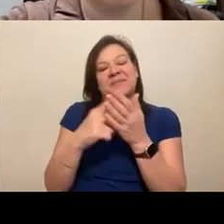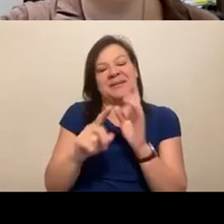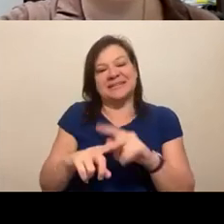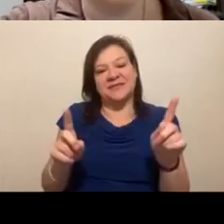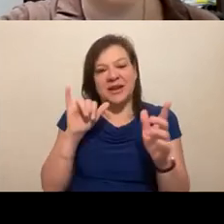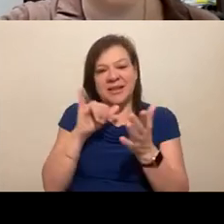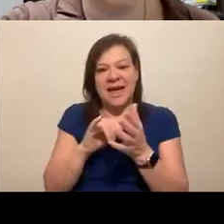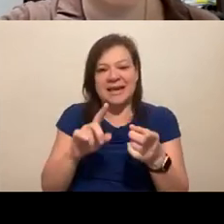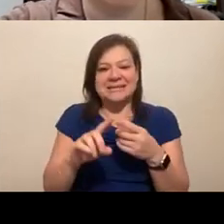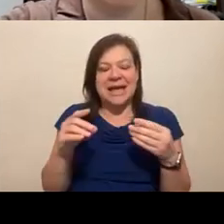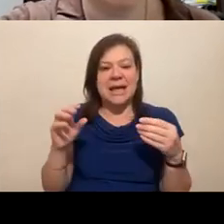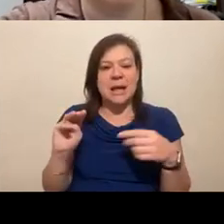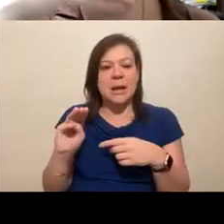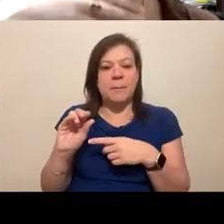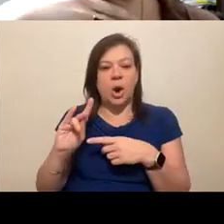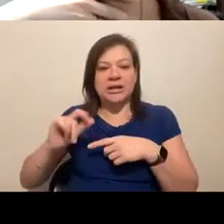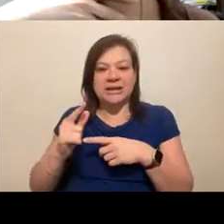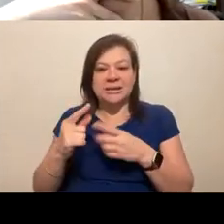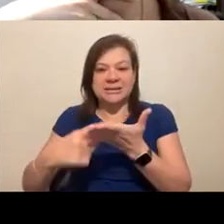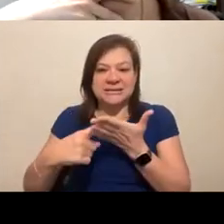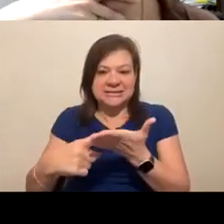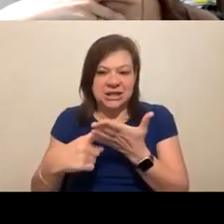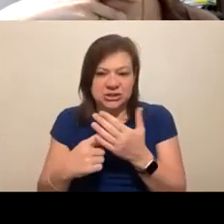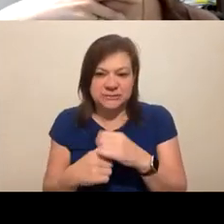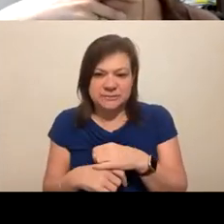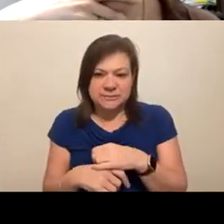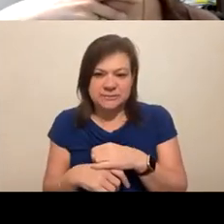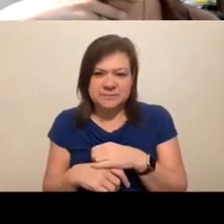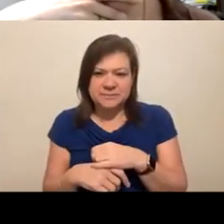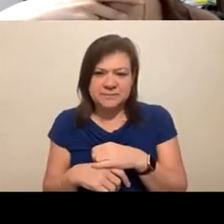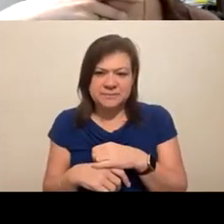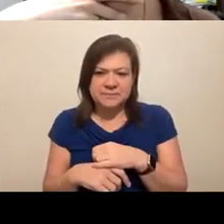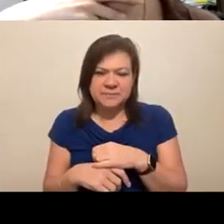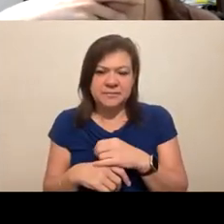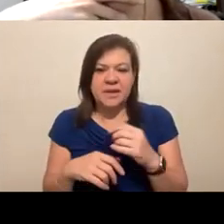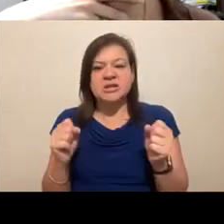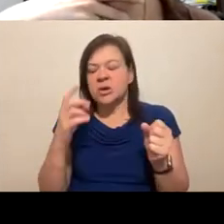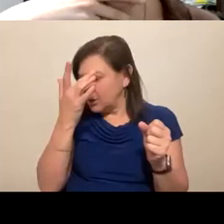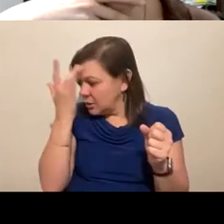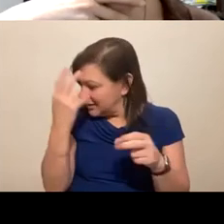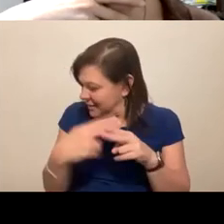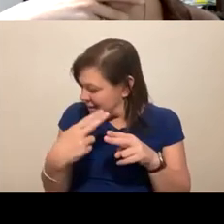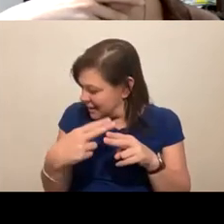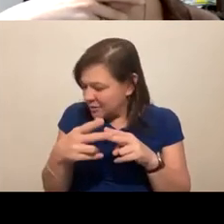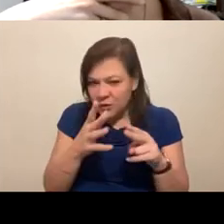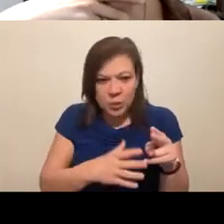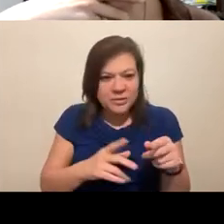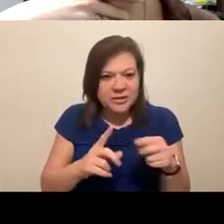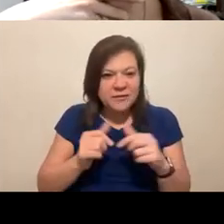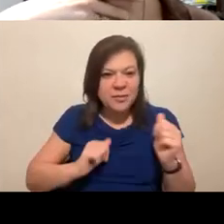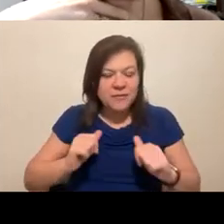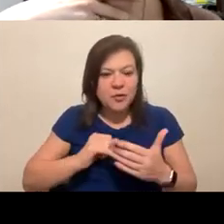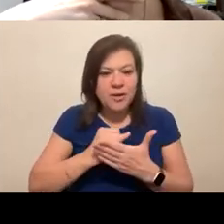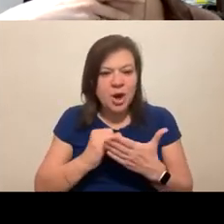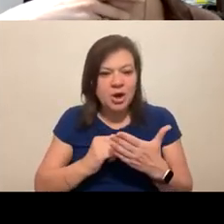marketing discussion. And now I'm going to blank on the name of the woman from the Performing Arts Center in